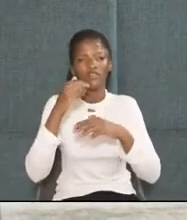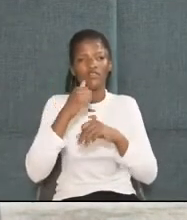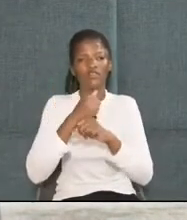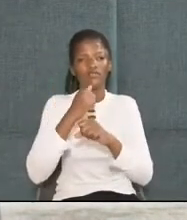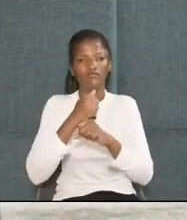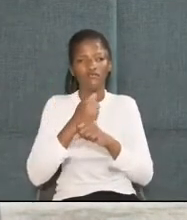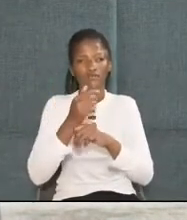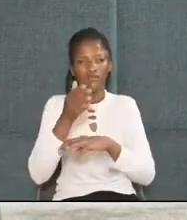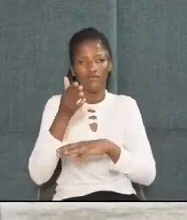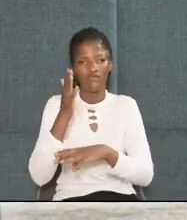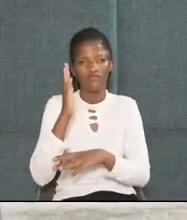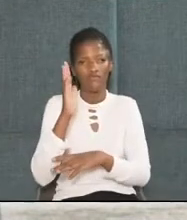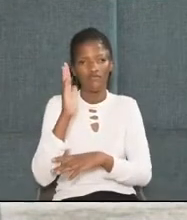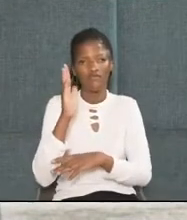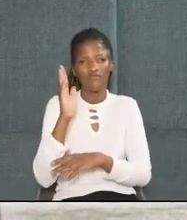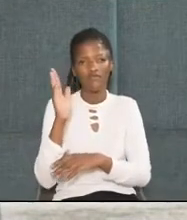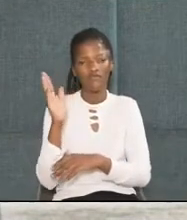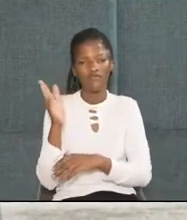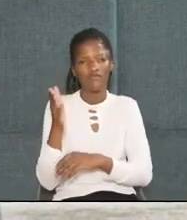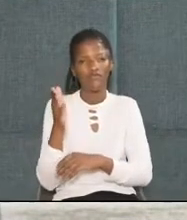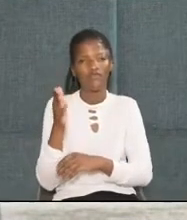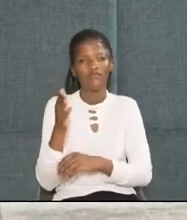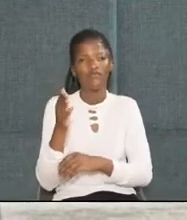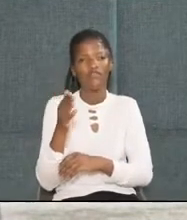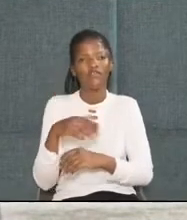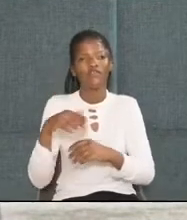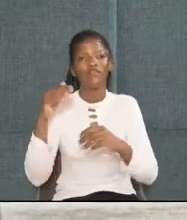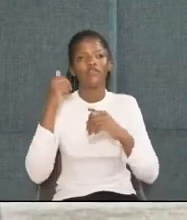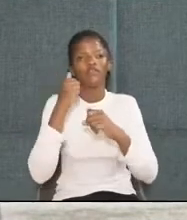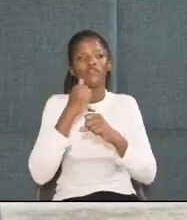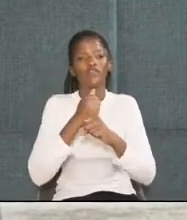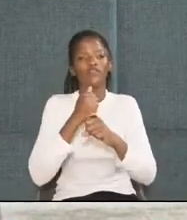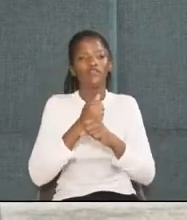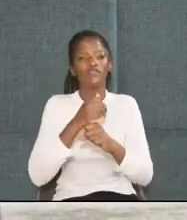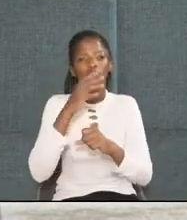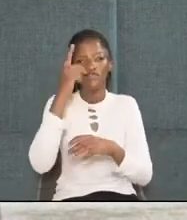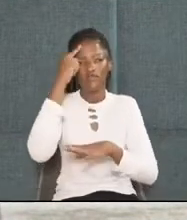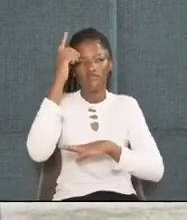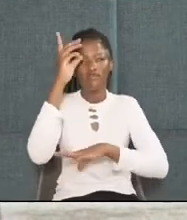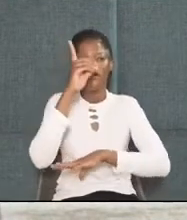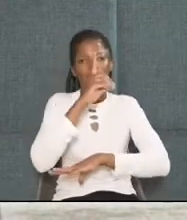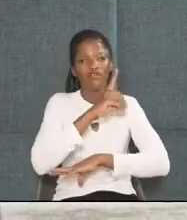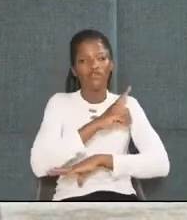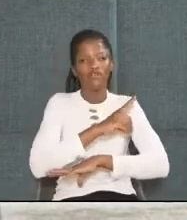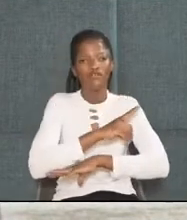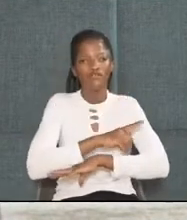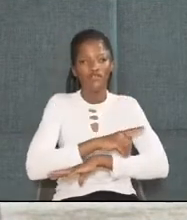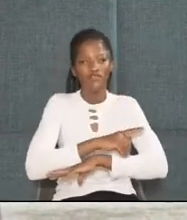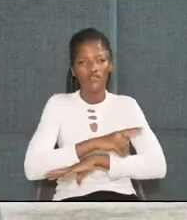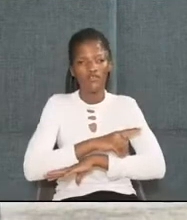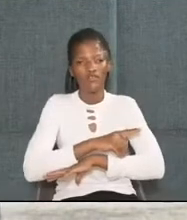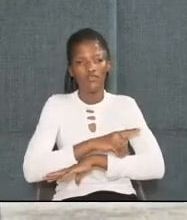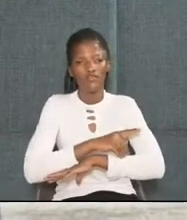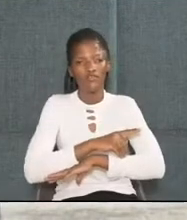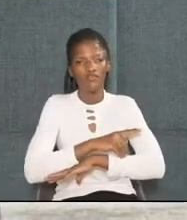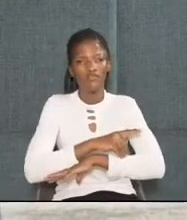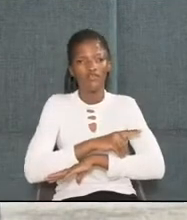bringing flood. Walk while the day grows brighter